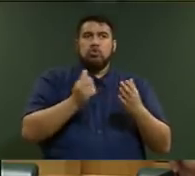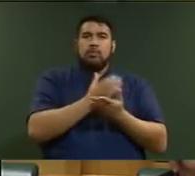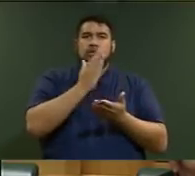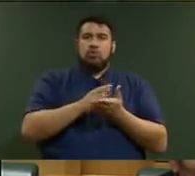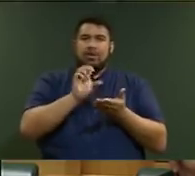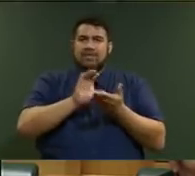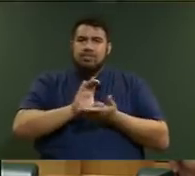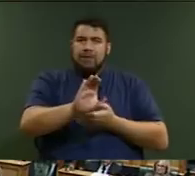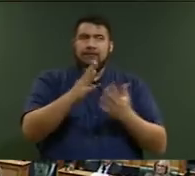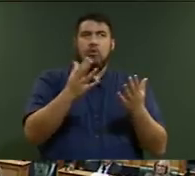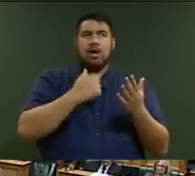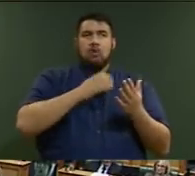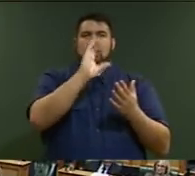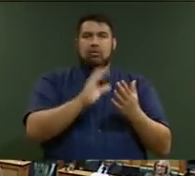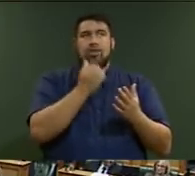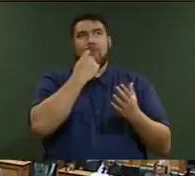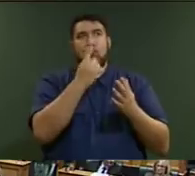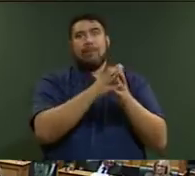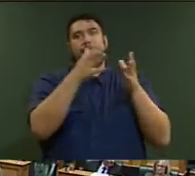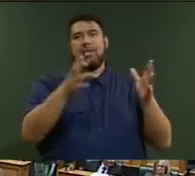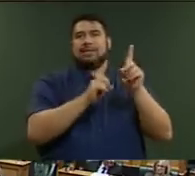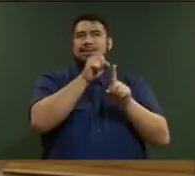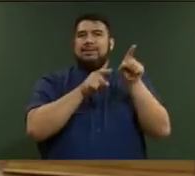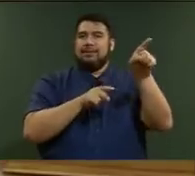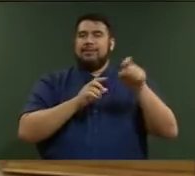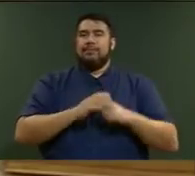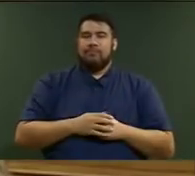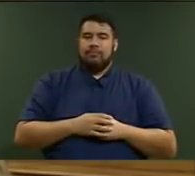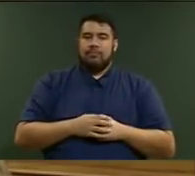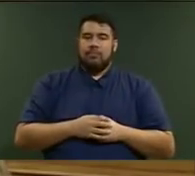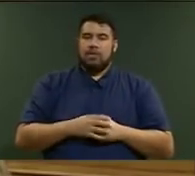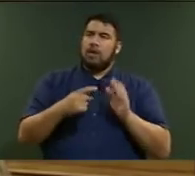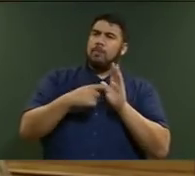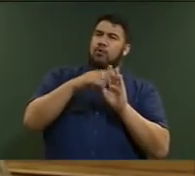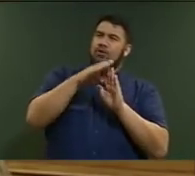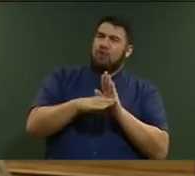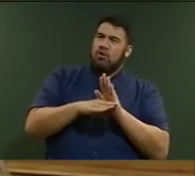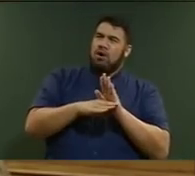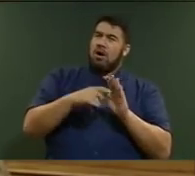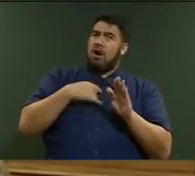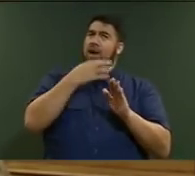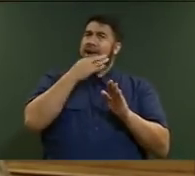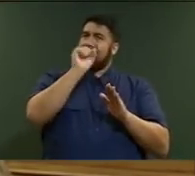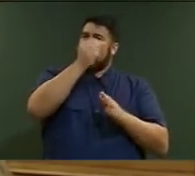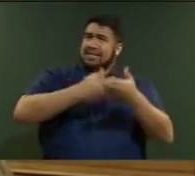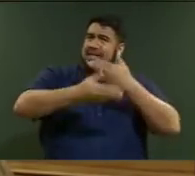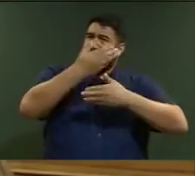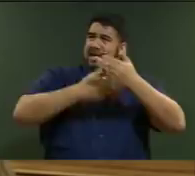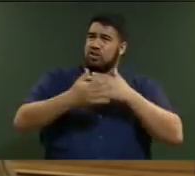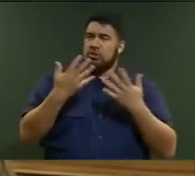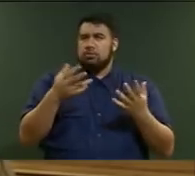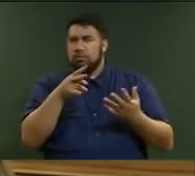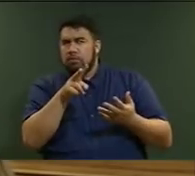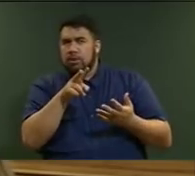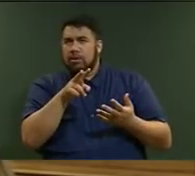biggest city. Point of order. A point of order, Jamie Lee Ross. Mr Speaker, I asked the Minister what his explanation was. In fact, he was